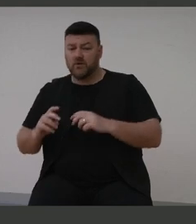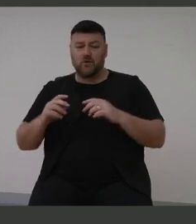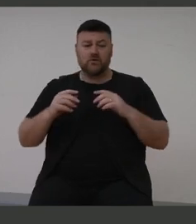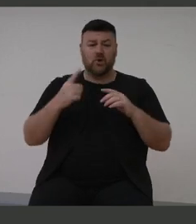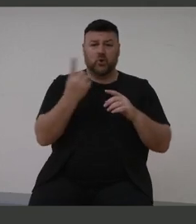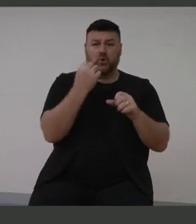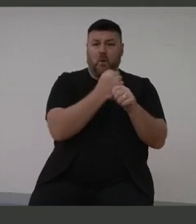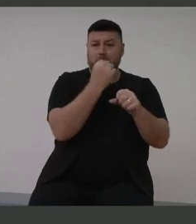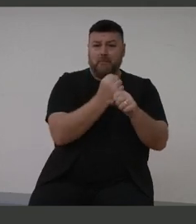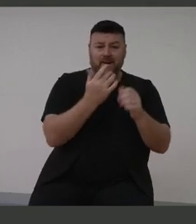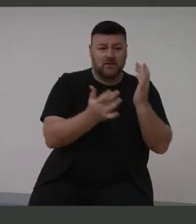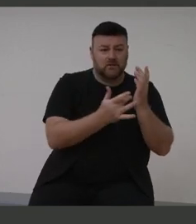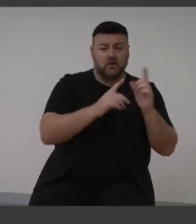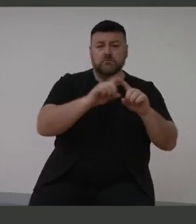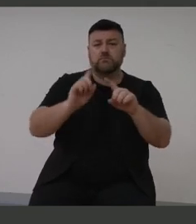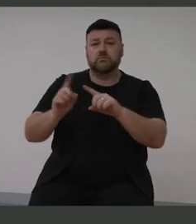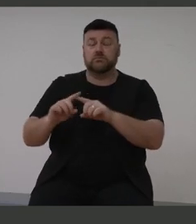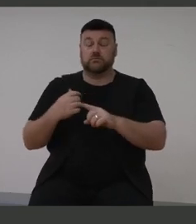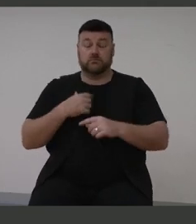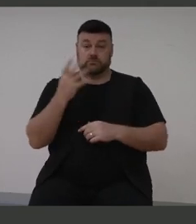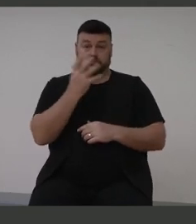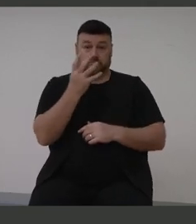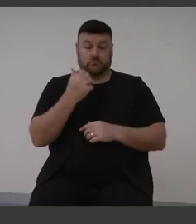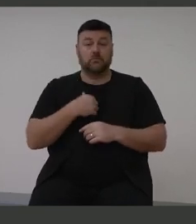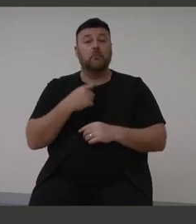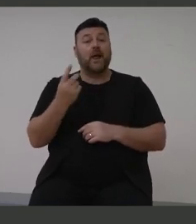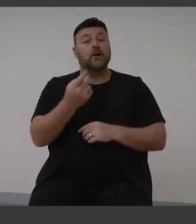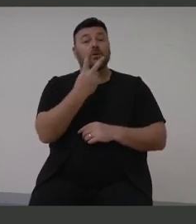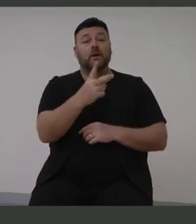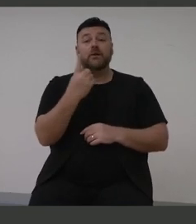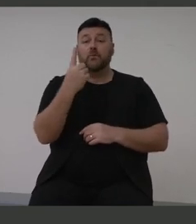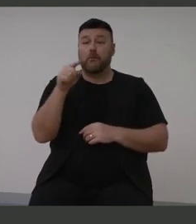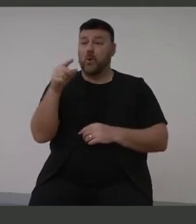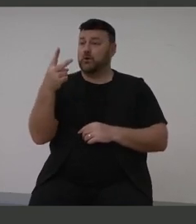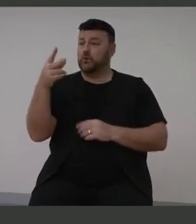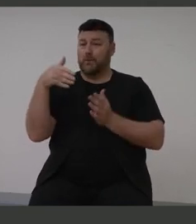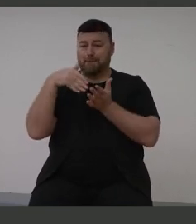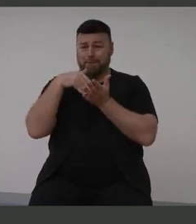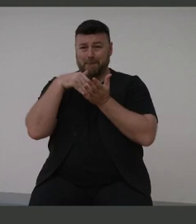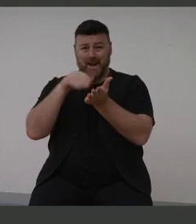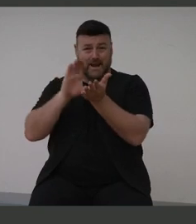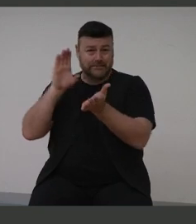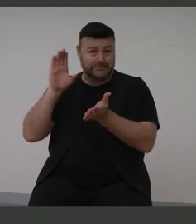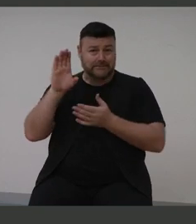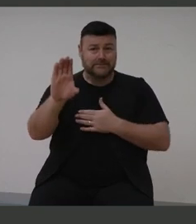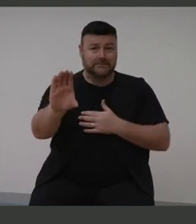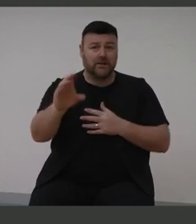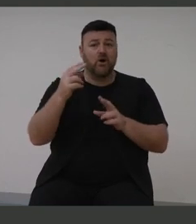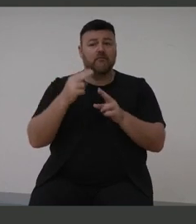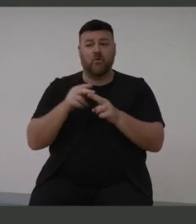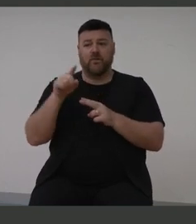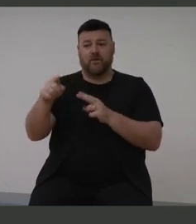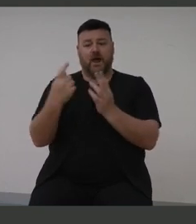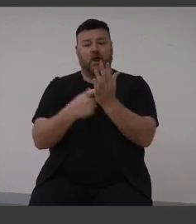very proud of the $21.2 million investment to implement key initiatives from the roadmap, announced in the 2020 federal